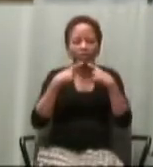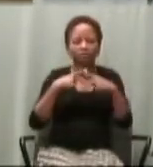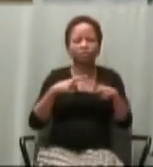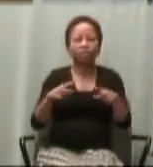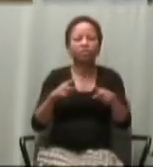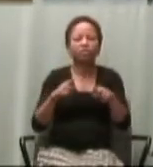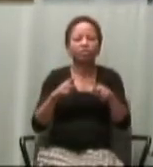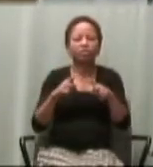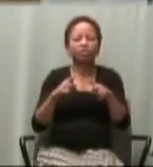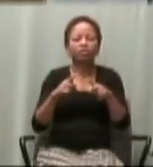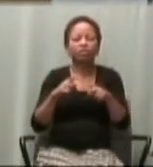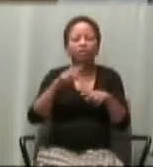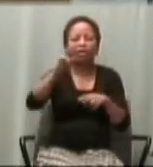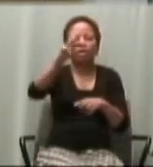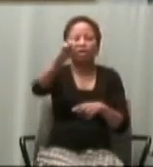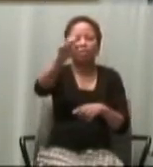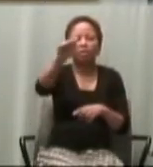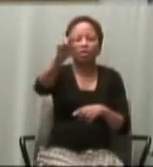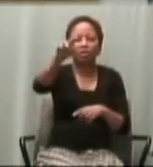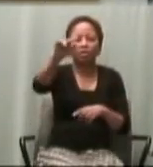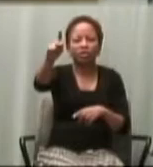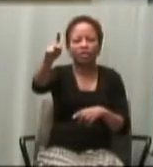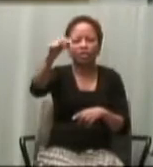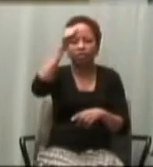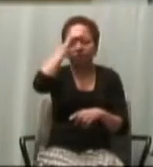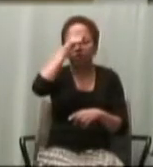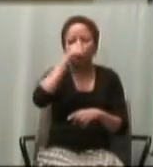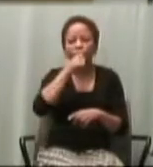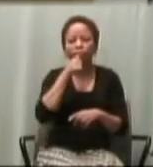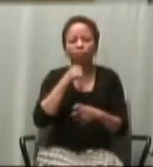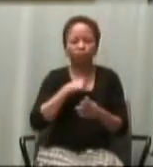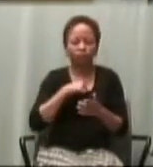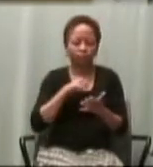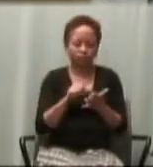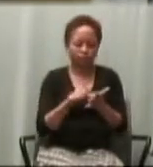according to Mark. Glory to you, Lord.